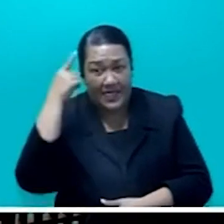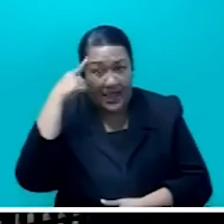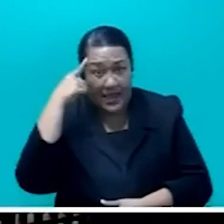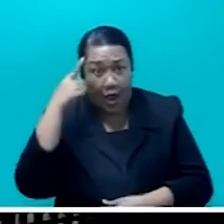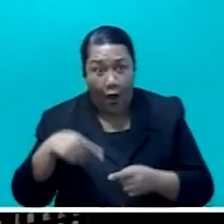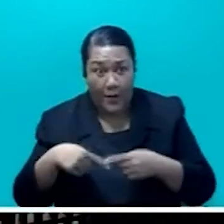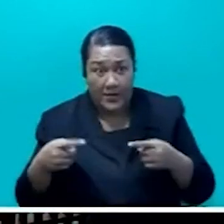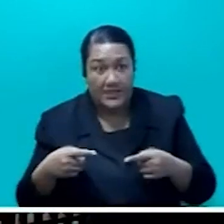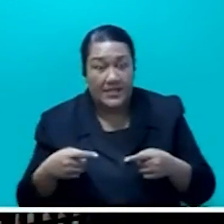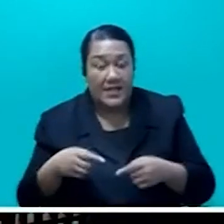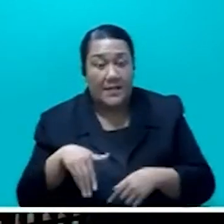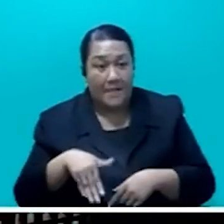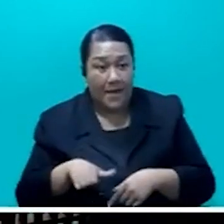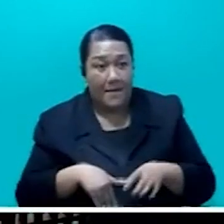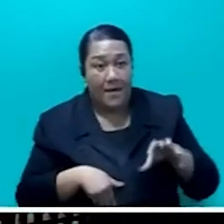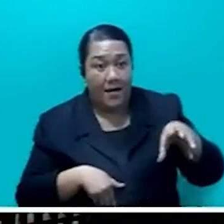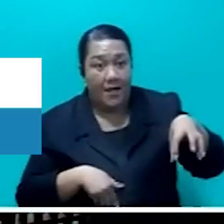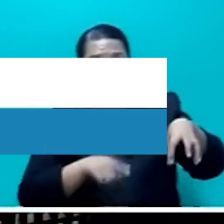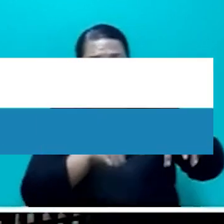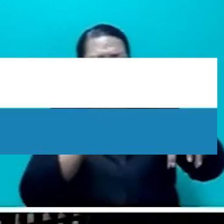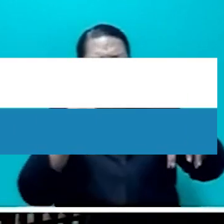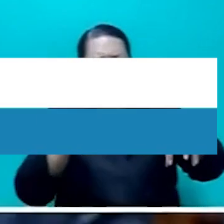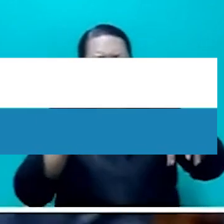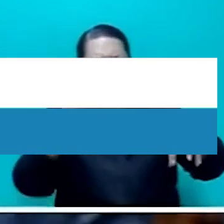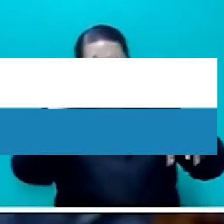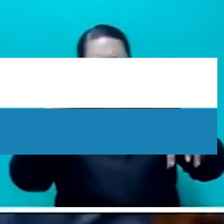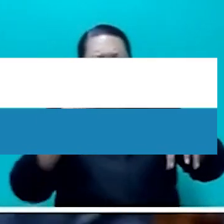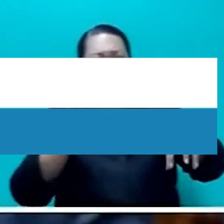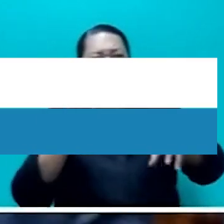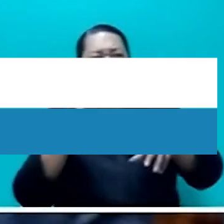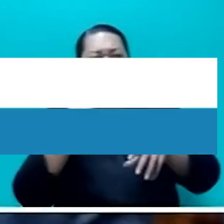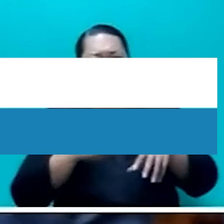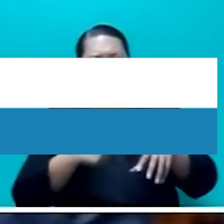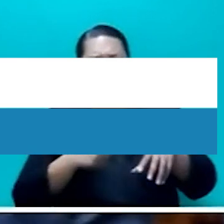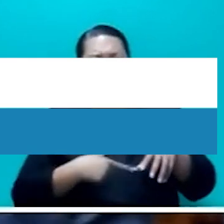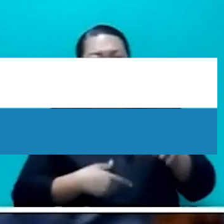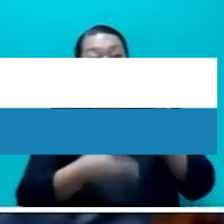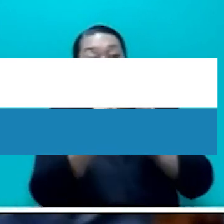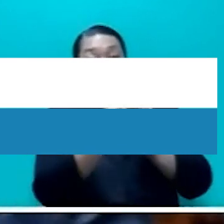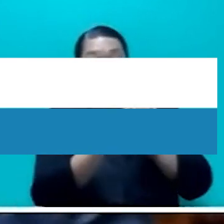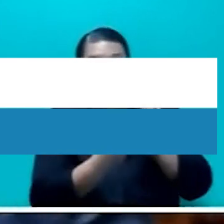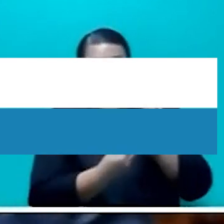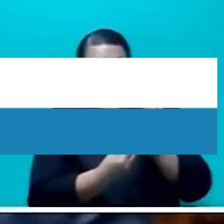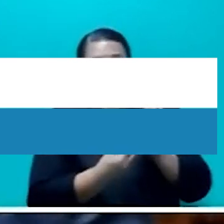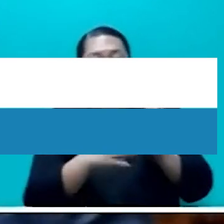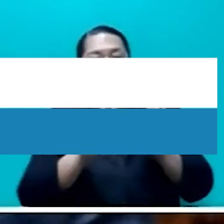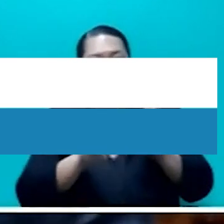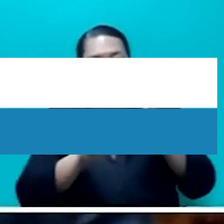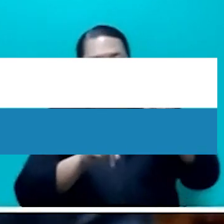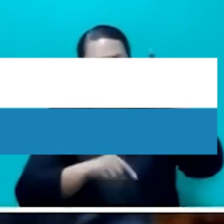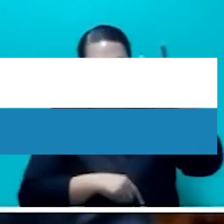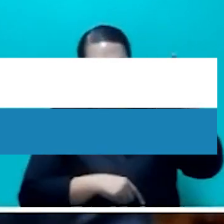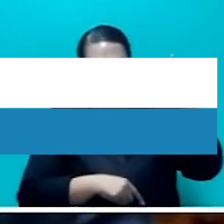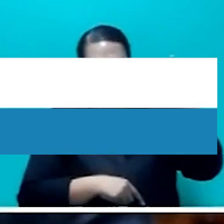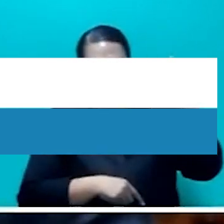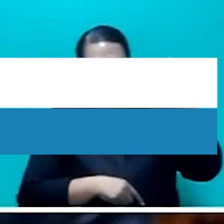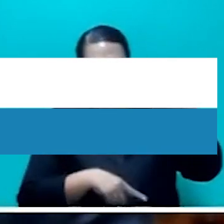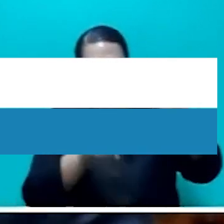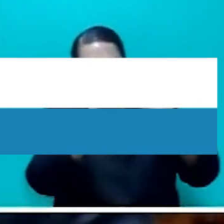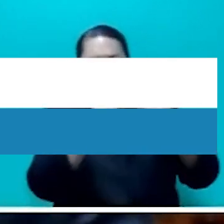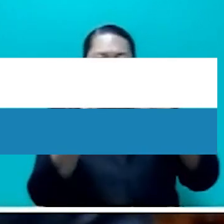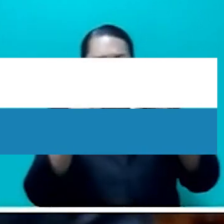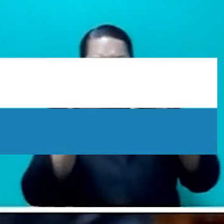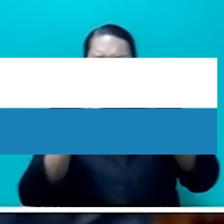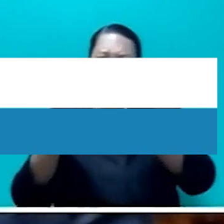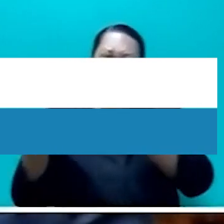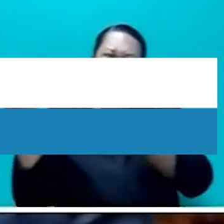that this is a repeal of two bills. We are not making a new law. What we